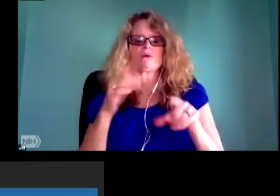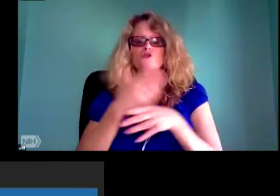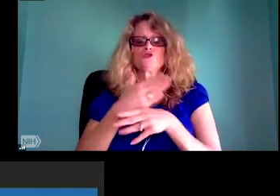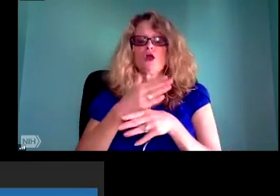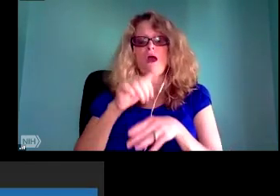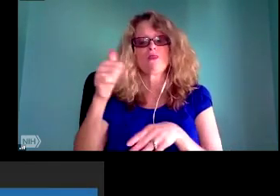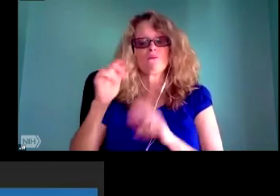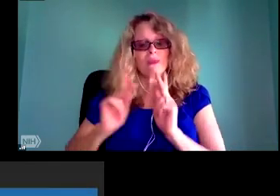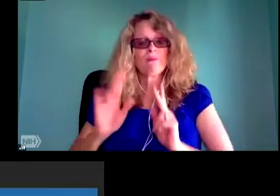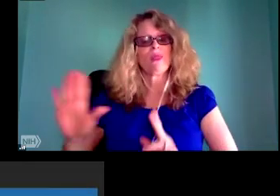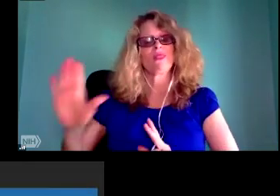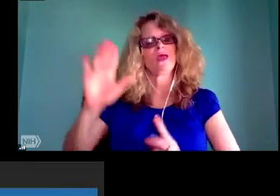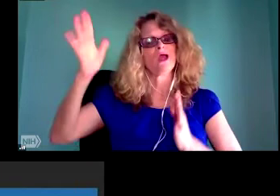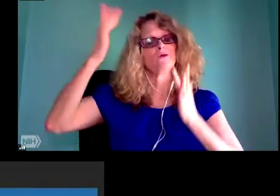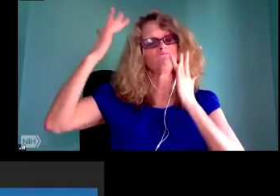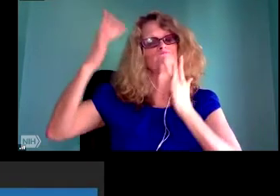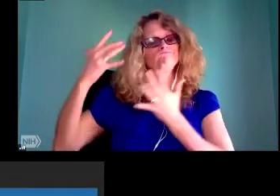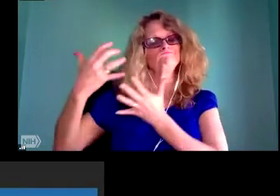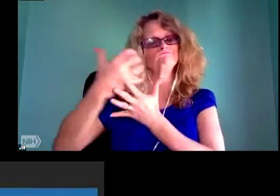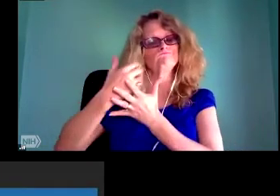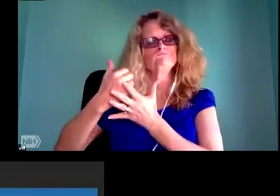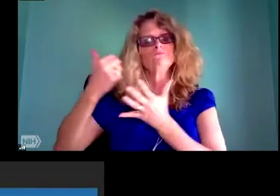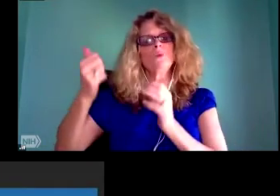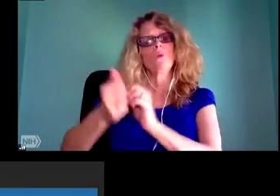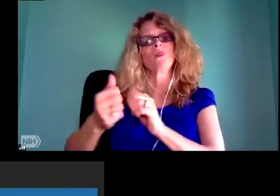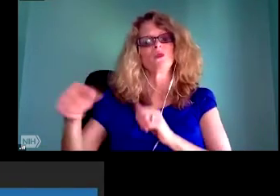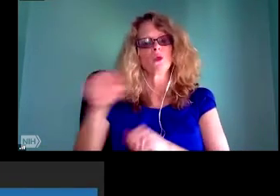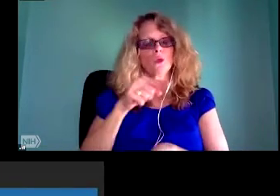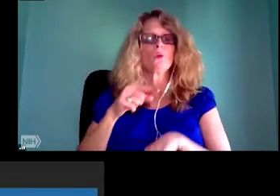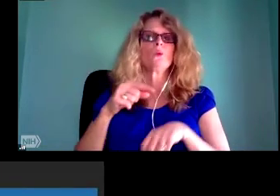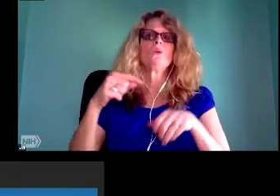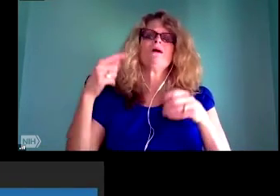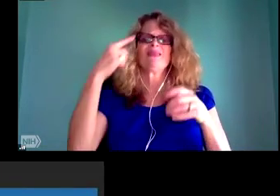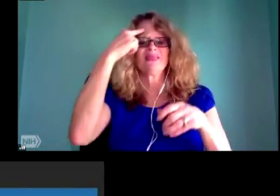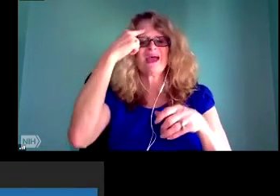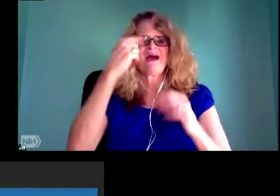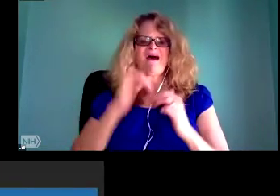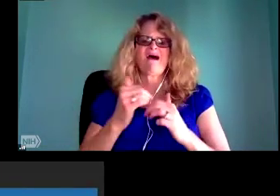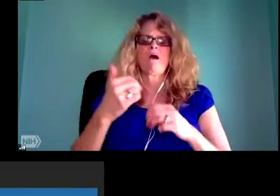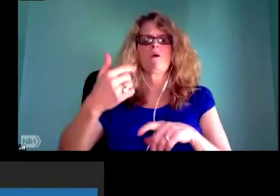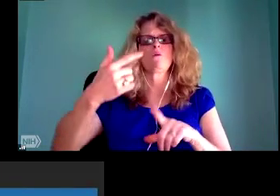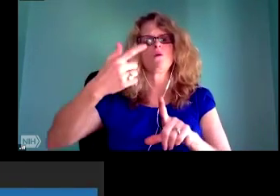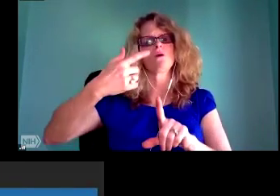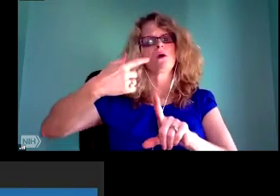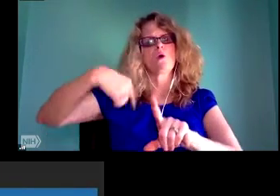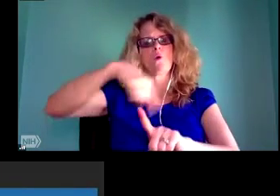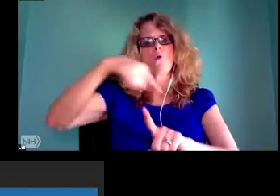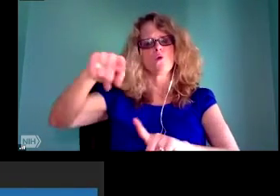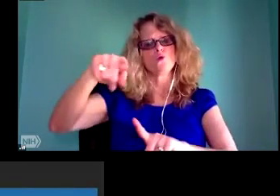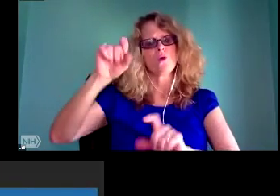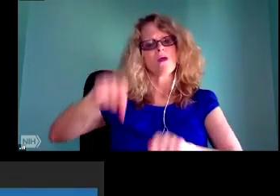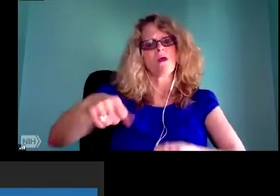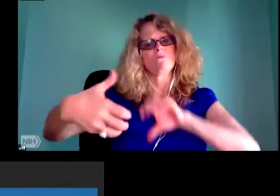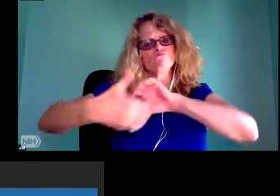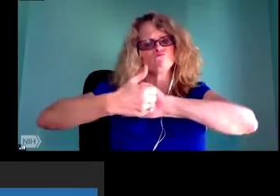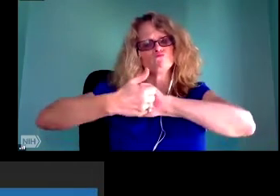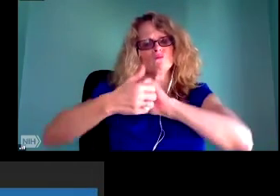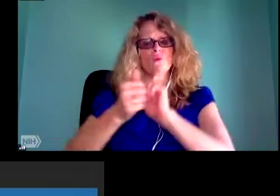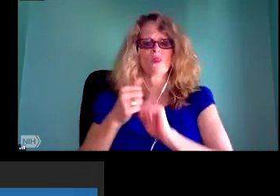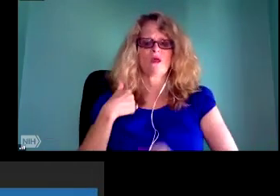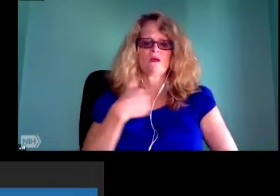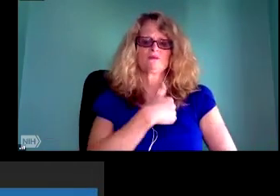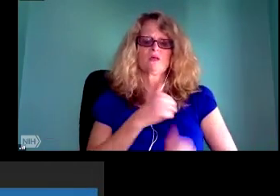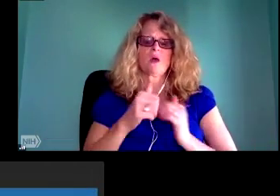harms that are coming to various publics, but in particular, vulnerable people around the world. And